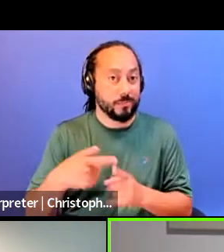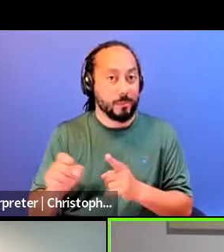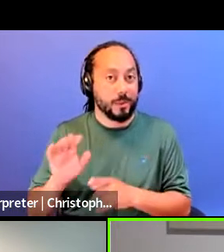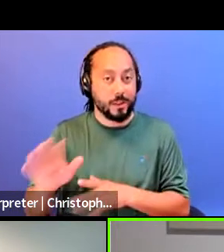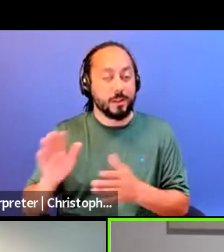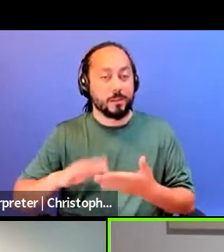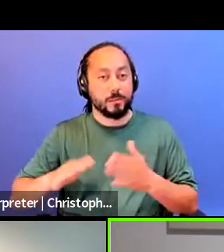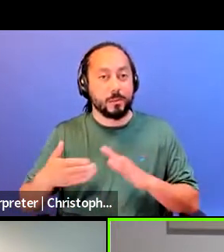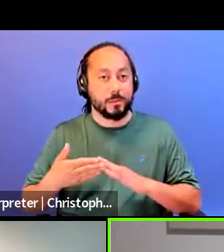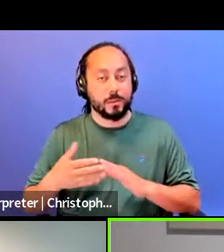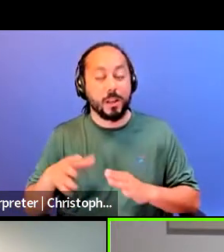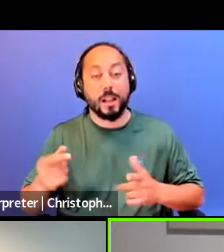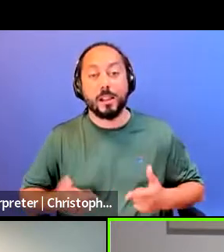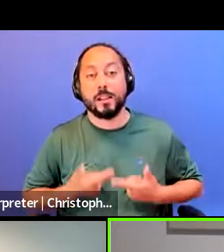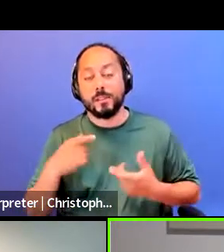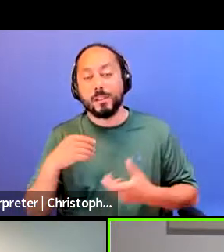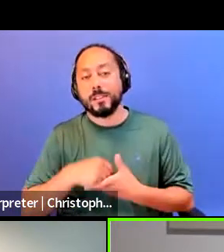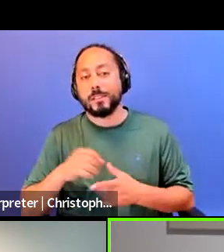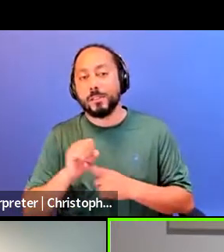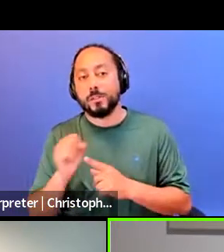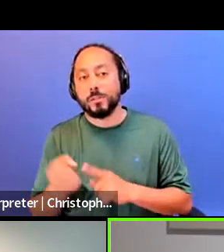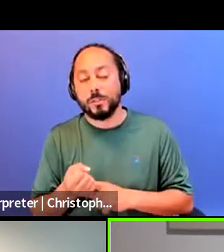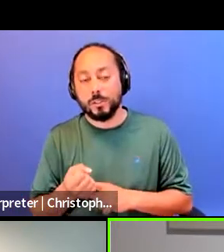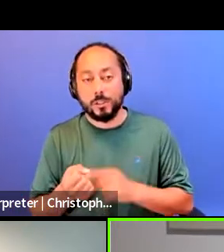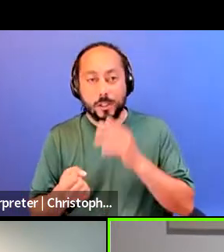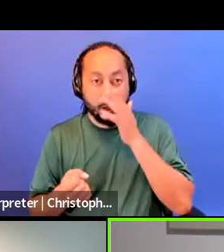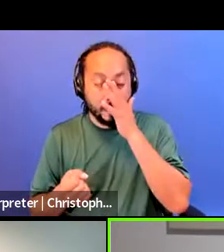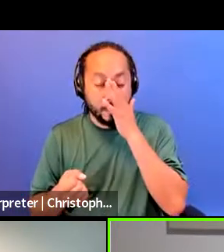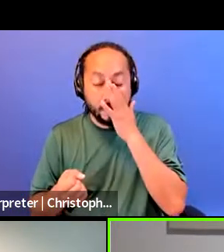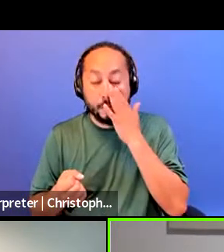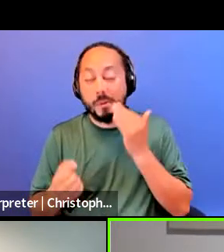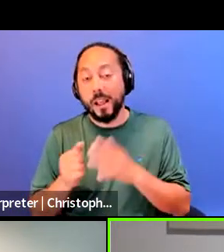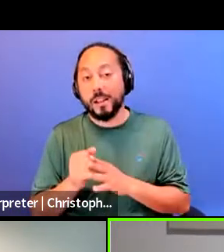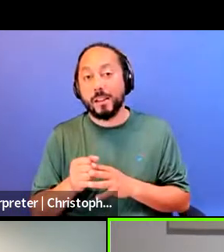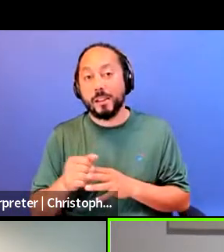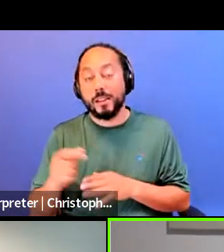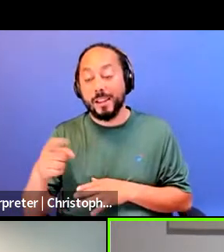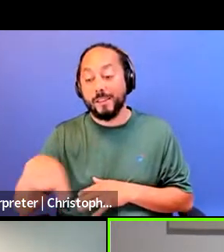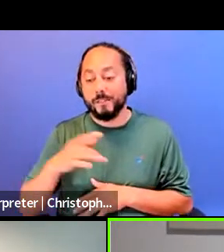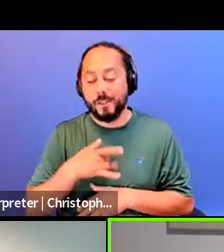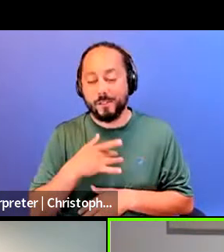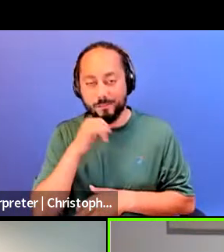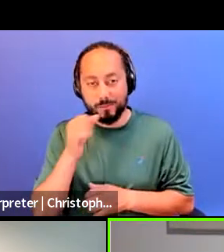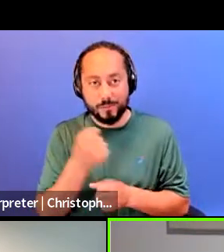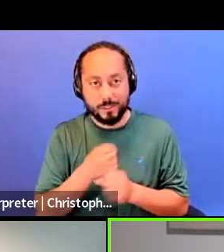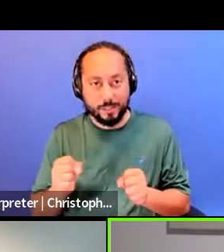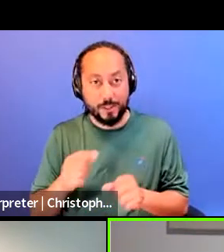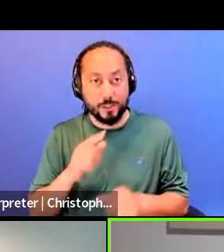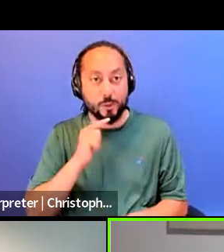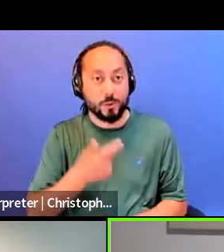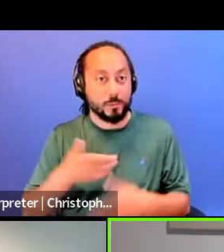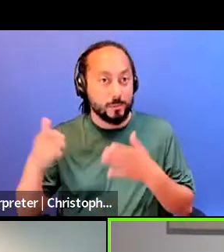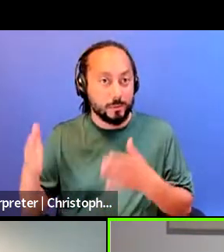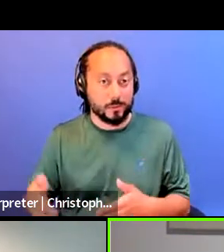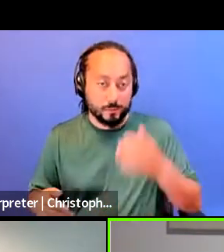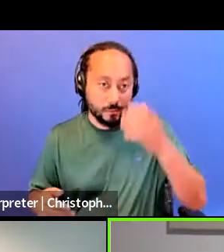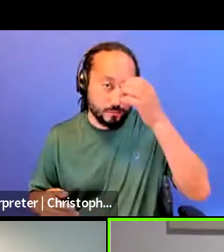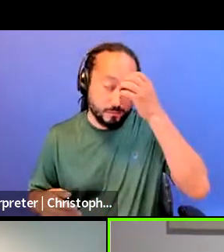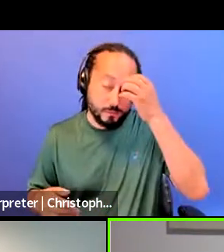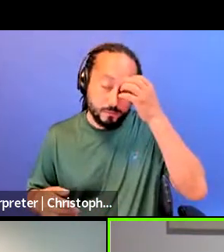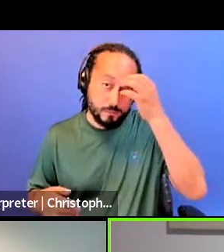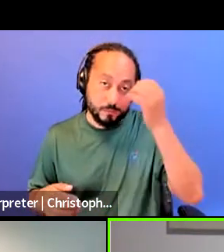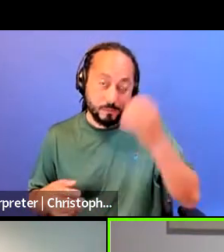you know, situations where they feel unsafe as a queer person and that